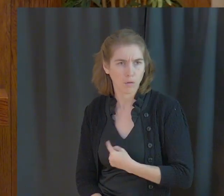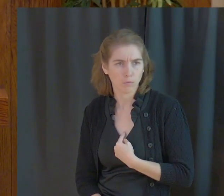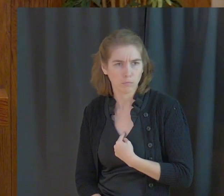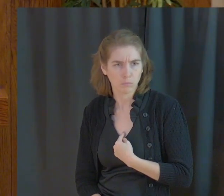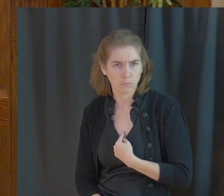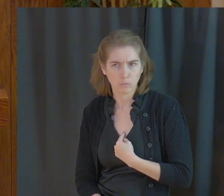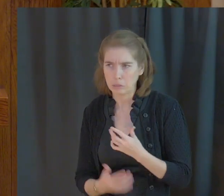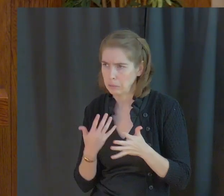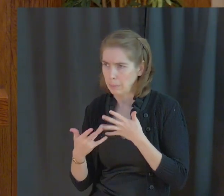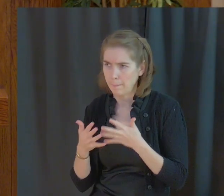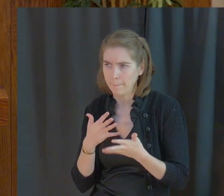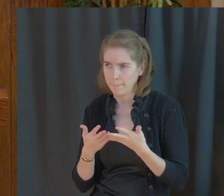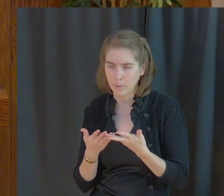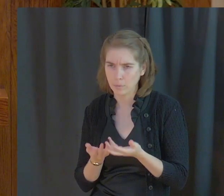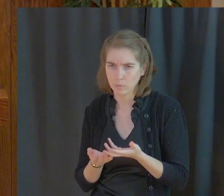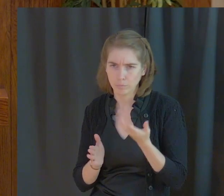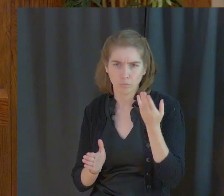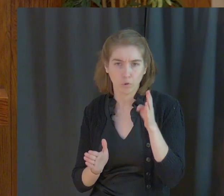no matter what the cost?